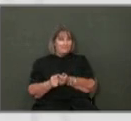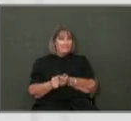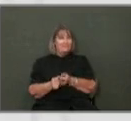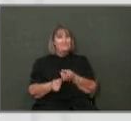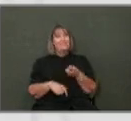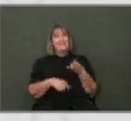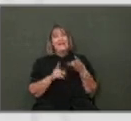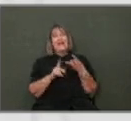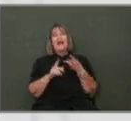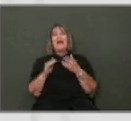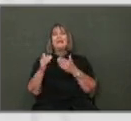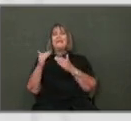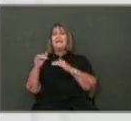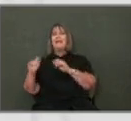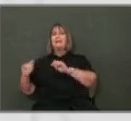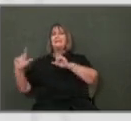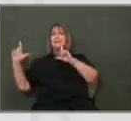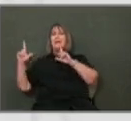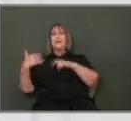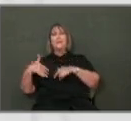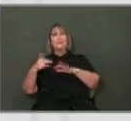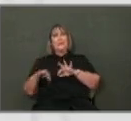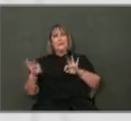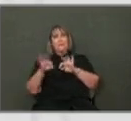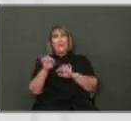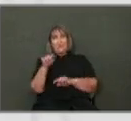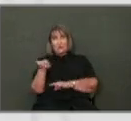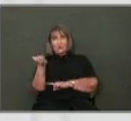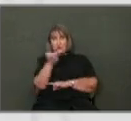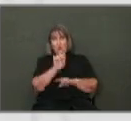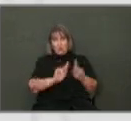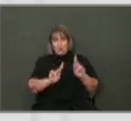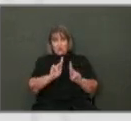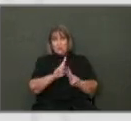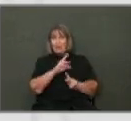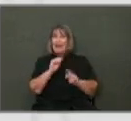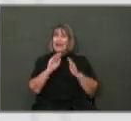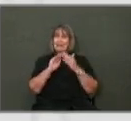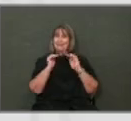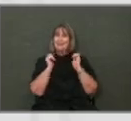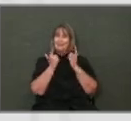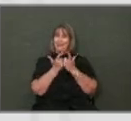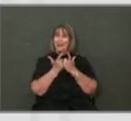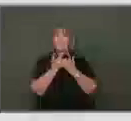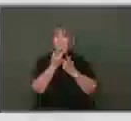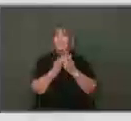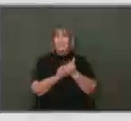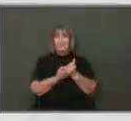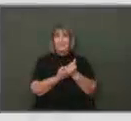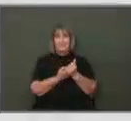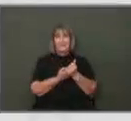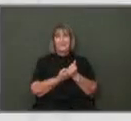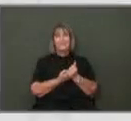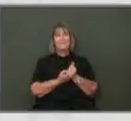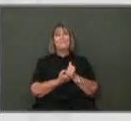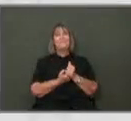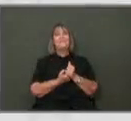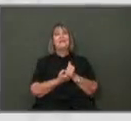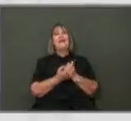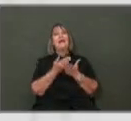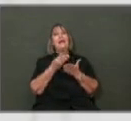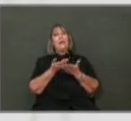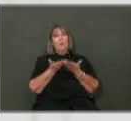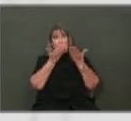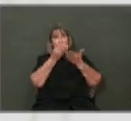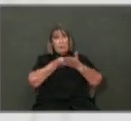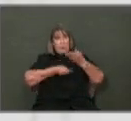The next slide is really critical for you and the council. Let me go to the next slide. Part of what we did in the proposed budget,